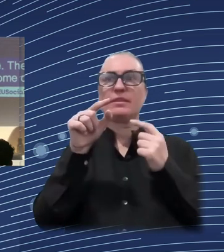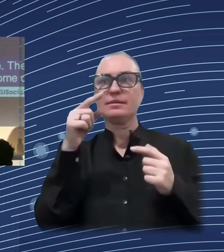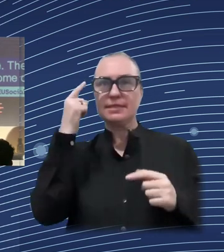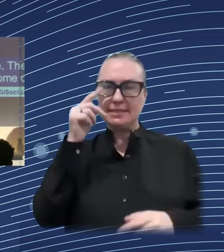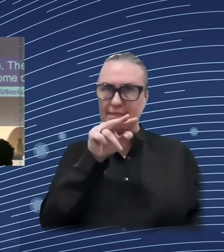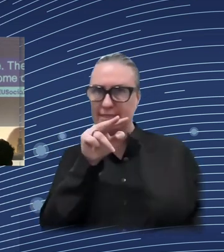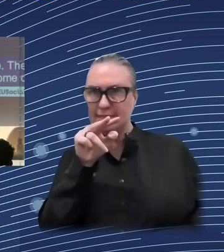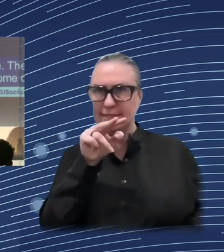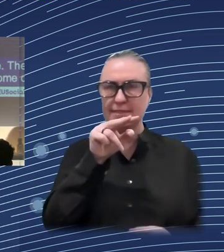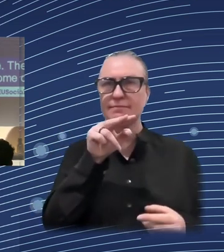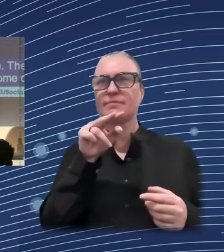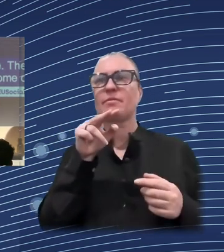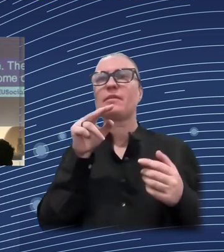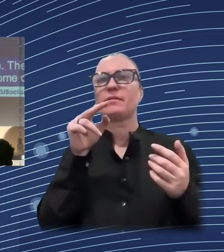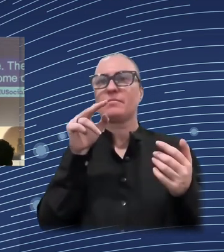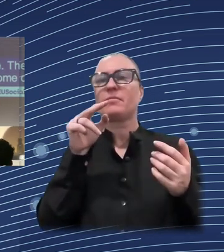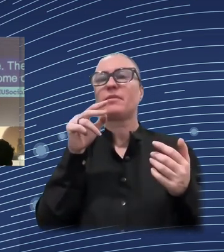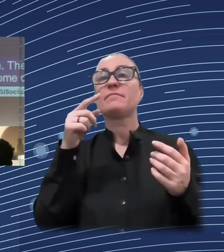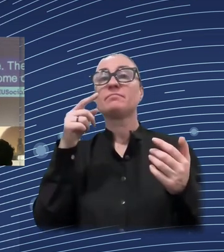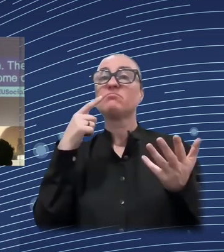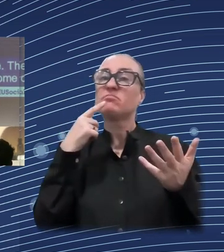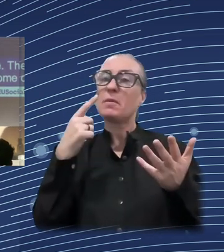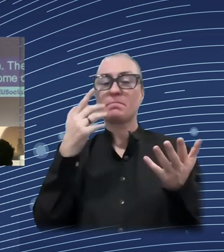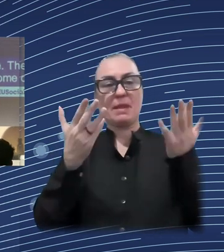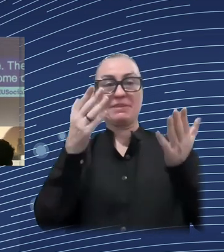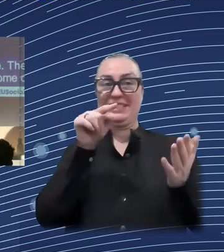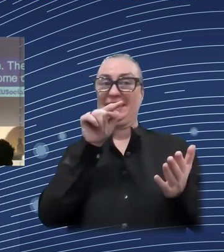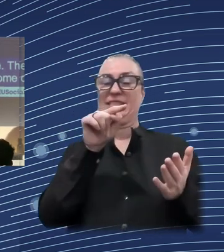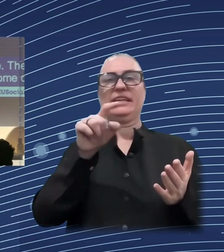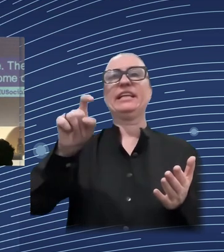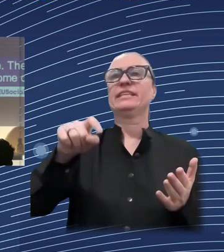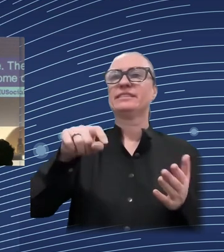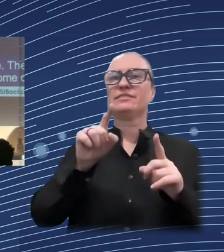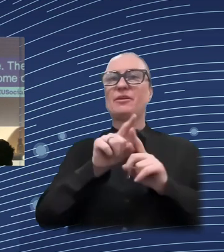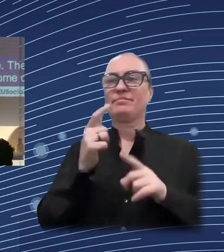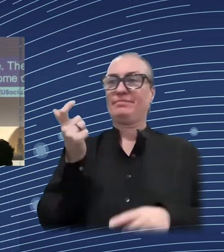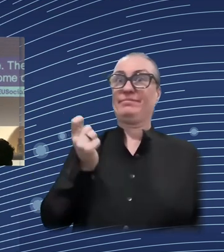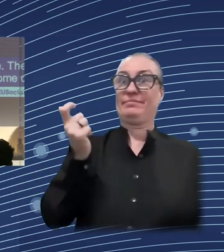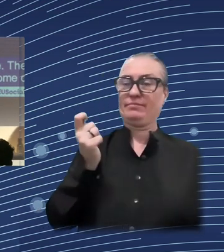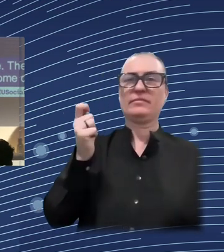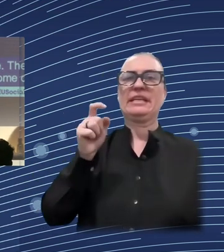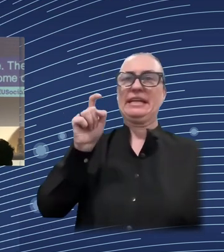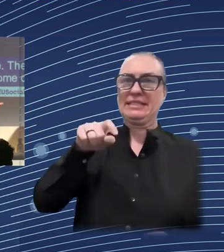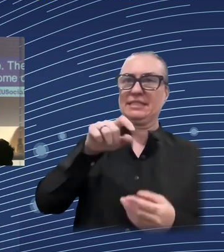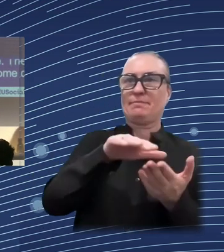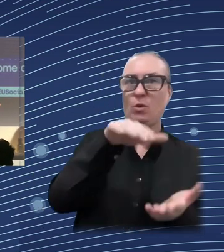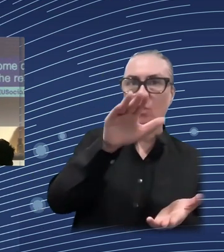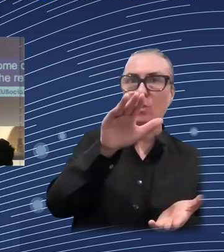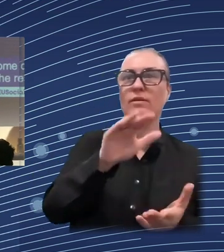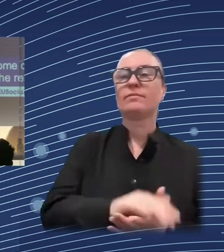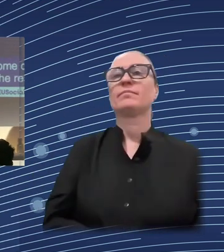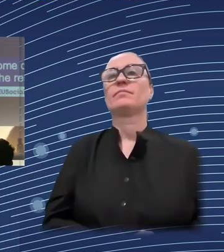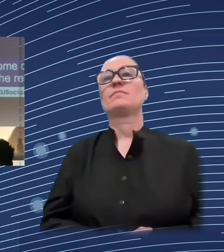incentive to switch away from carbon intensive goods for those households. And so the result of this was actually that since